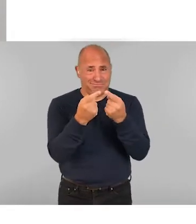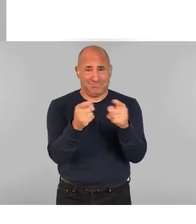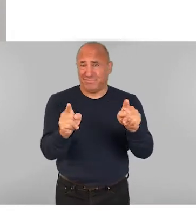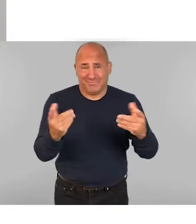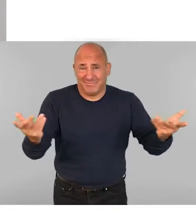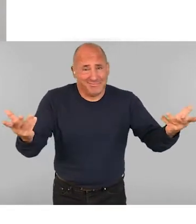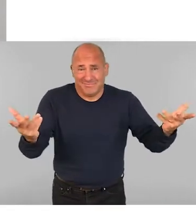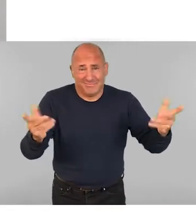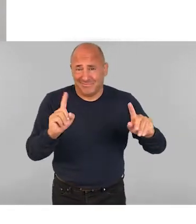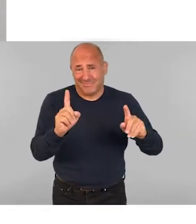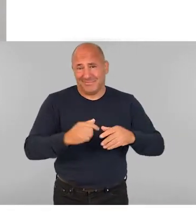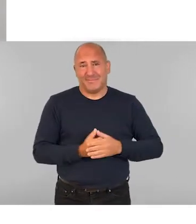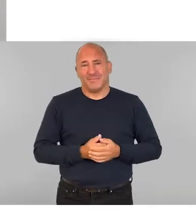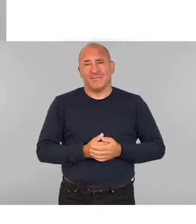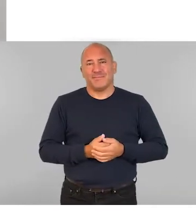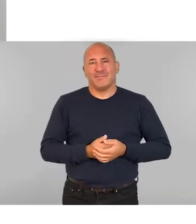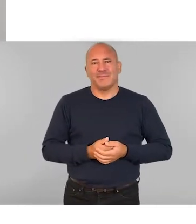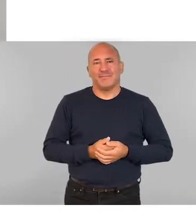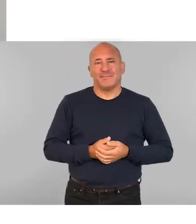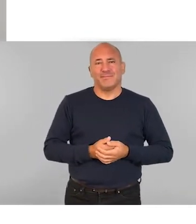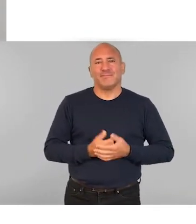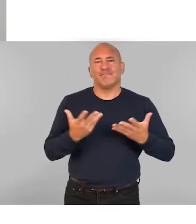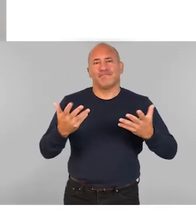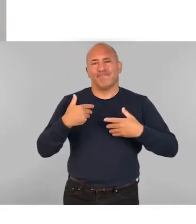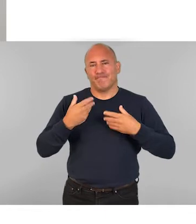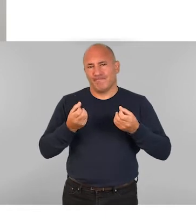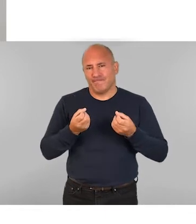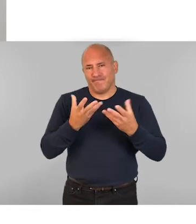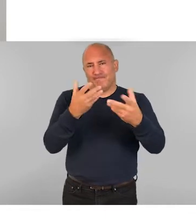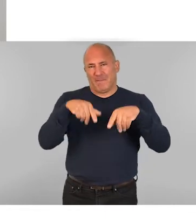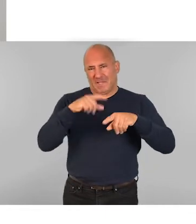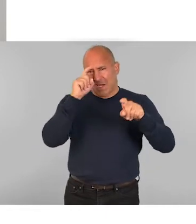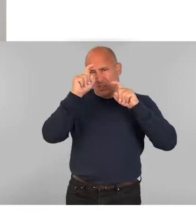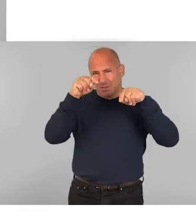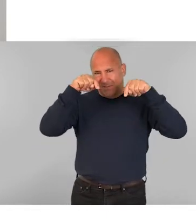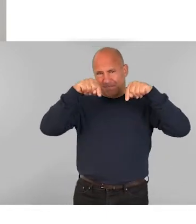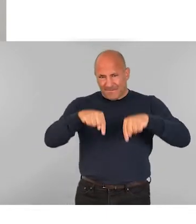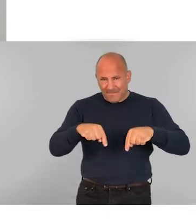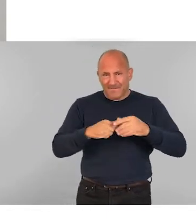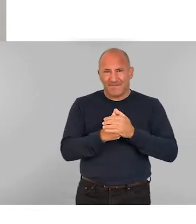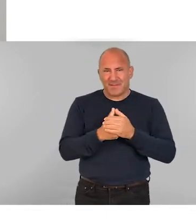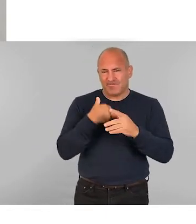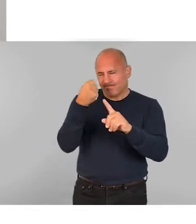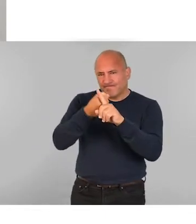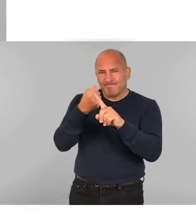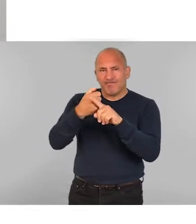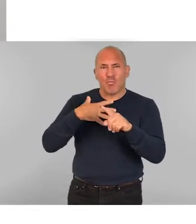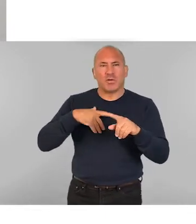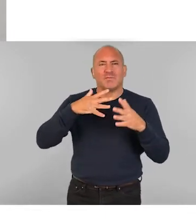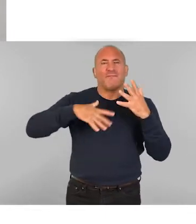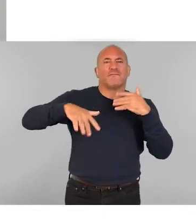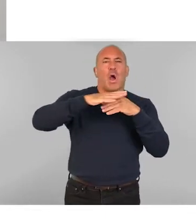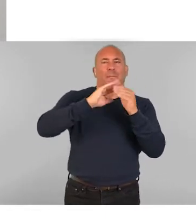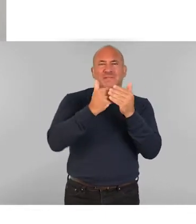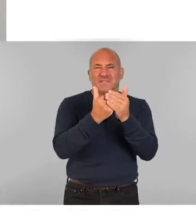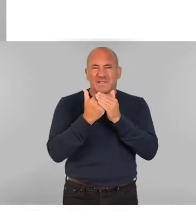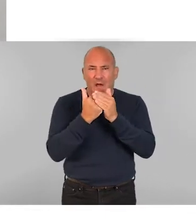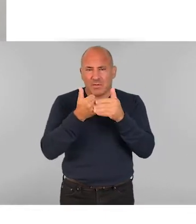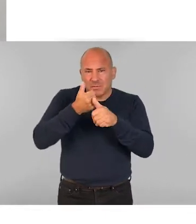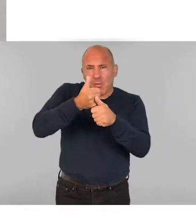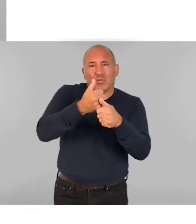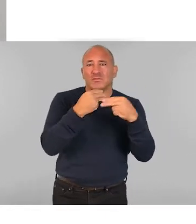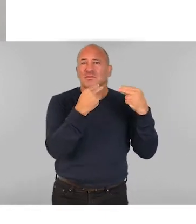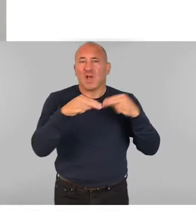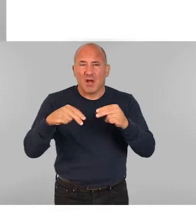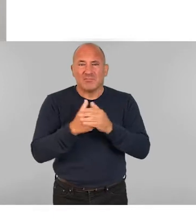industry is no different. So to provide input into an initiative such as this that champions safe and supportive dance environments to help